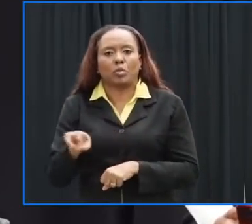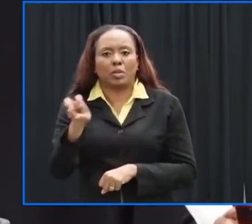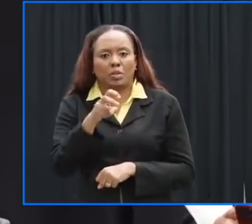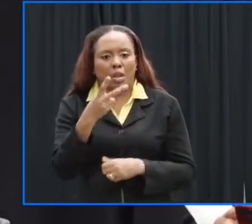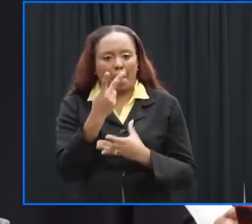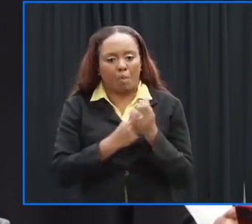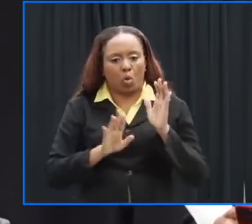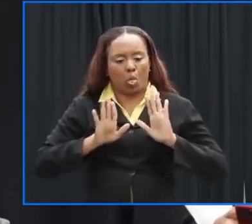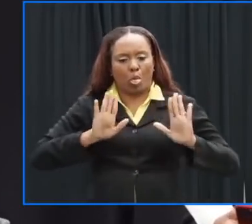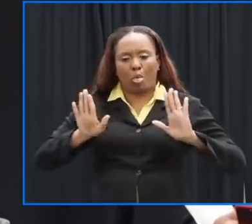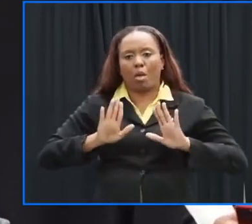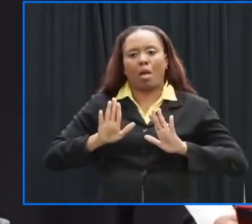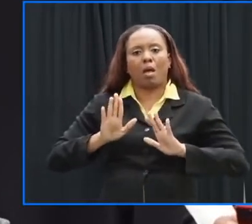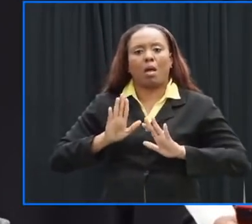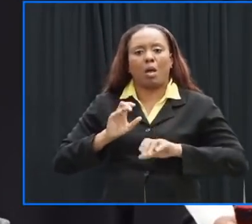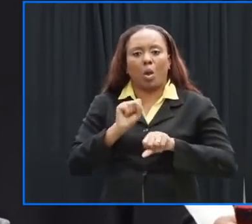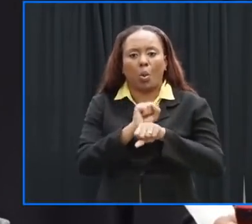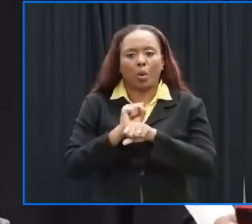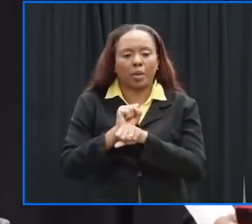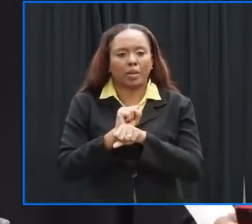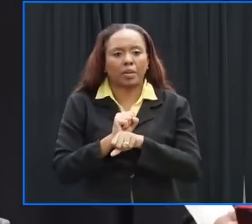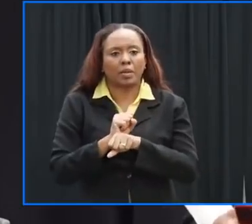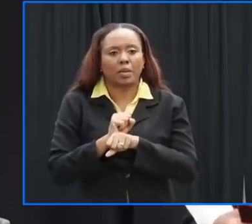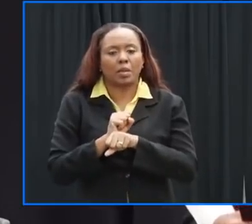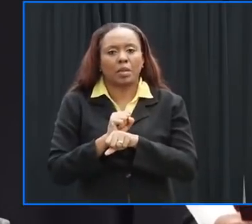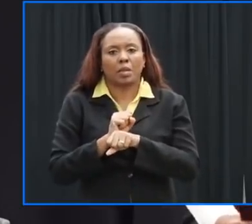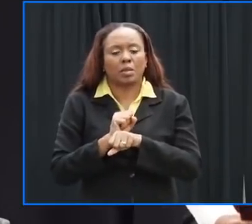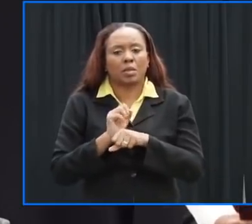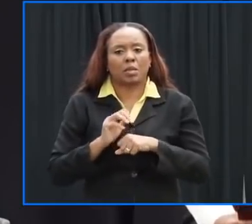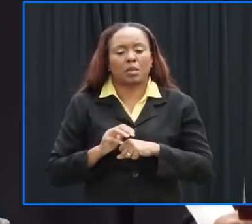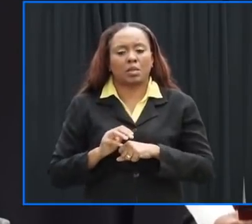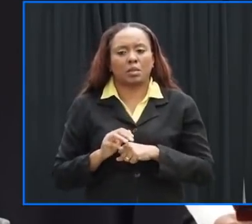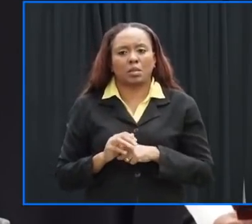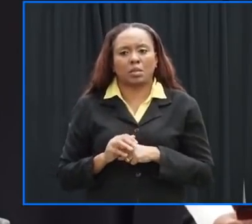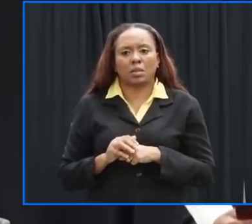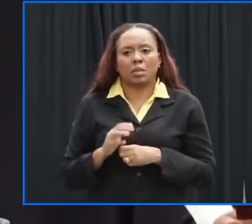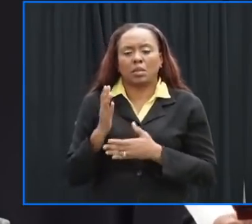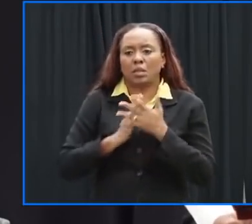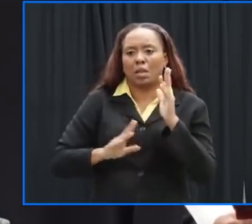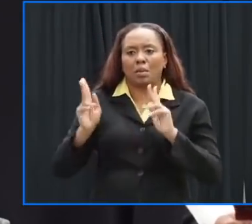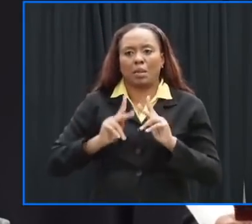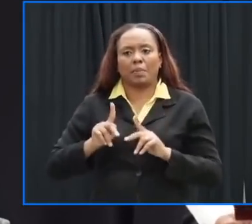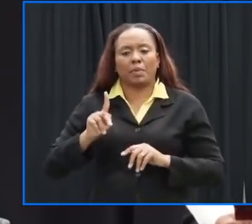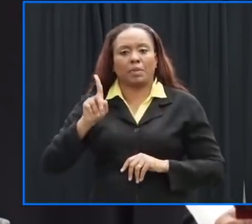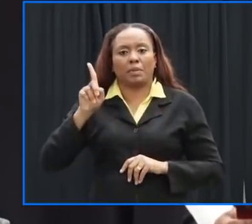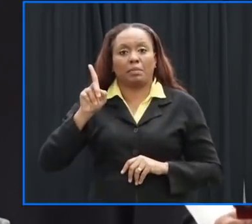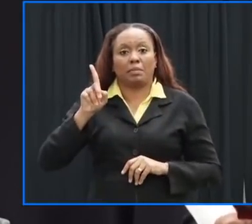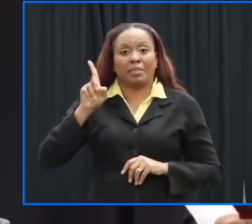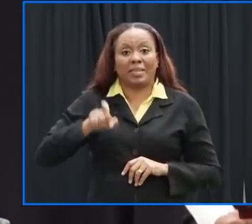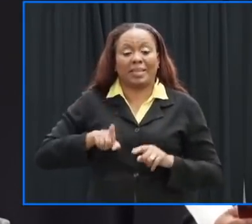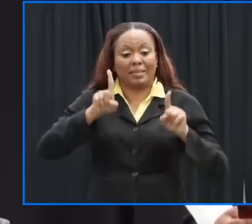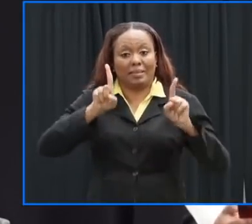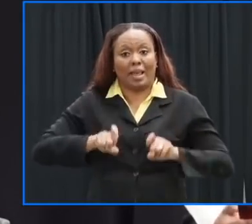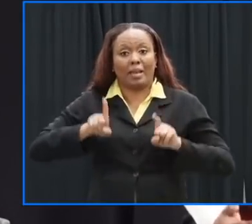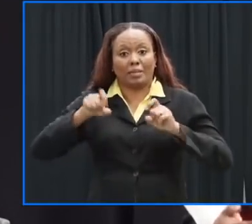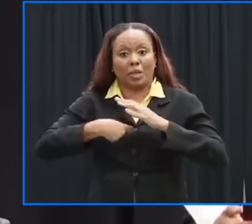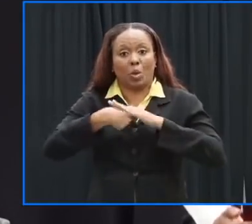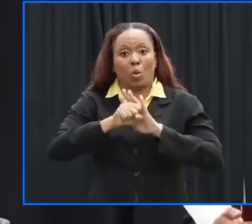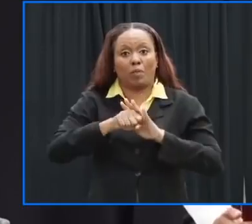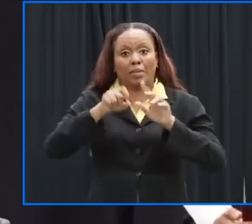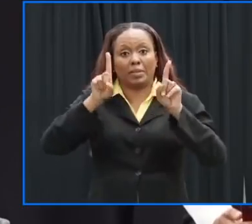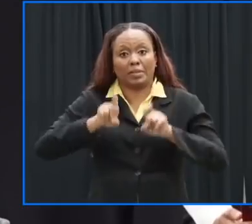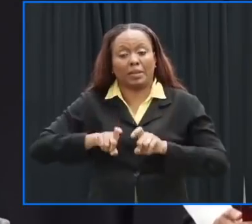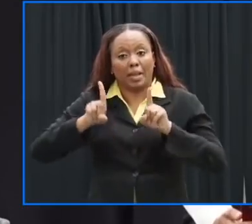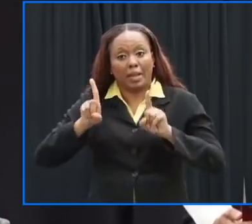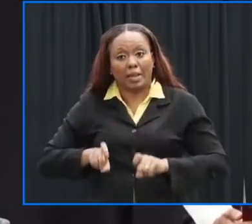those persons whose needs have to be satisfied with respect to testing can still be done in the limited